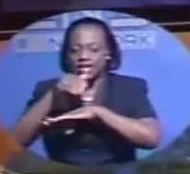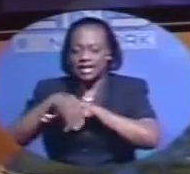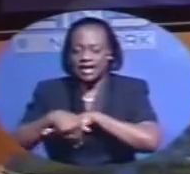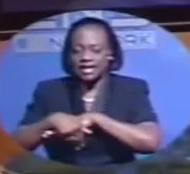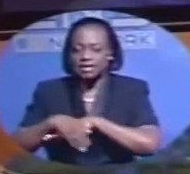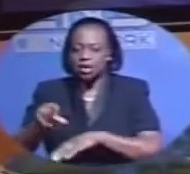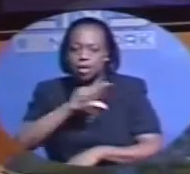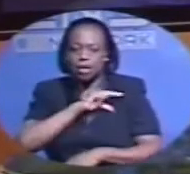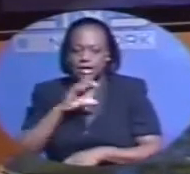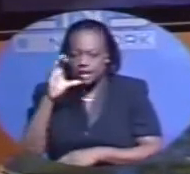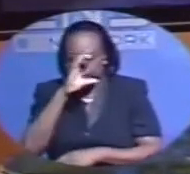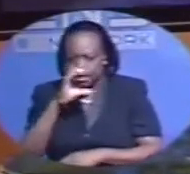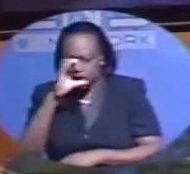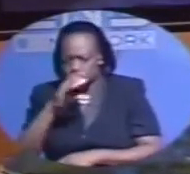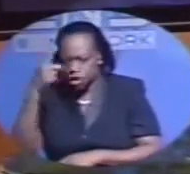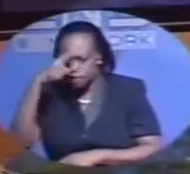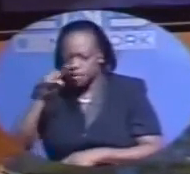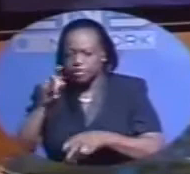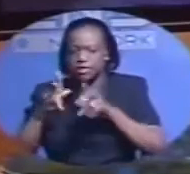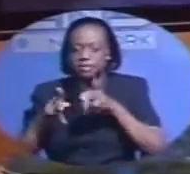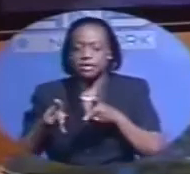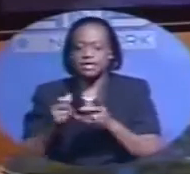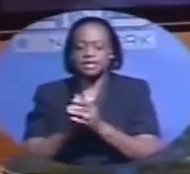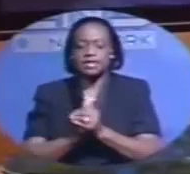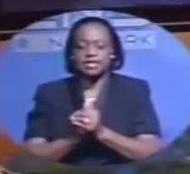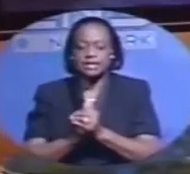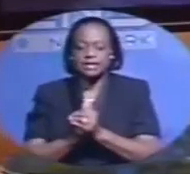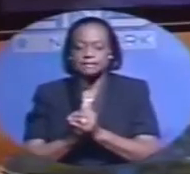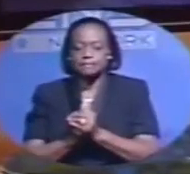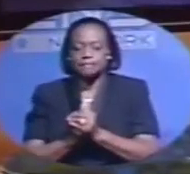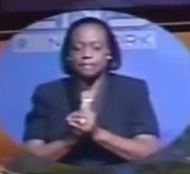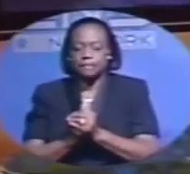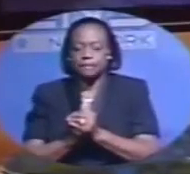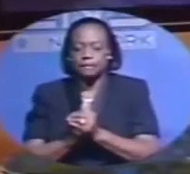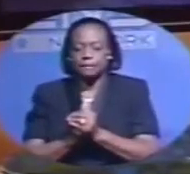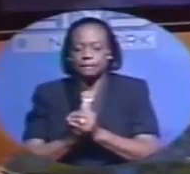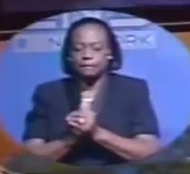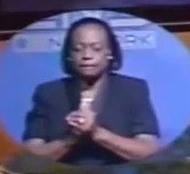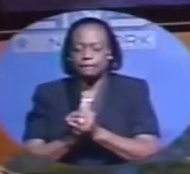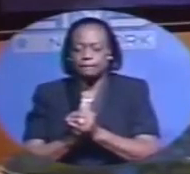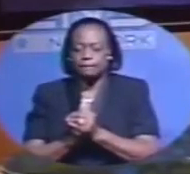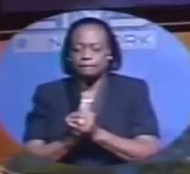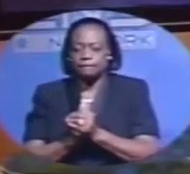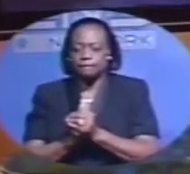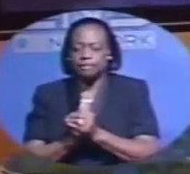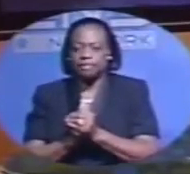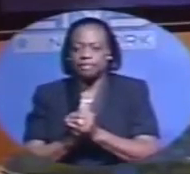suspects as they probe this and other weekend acts of violence. Fern Carey has this update.